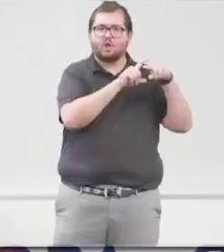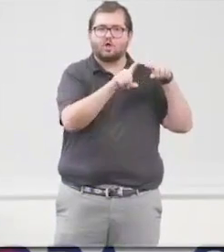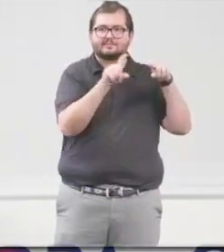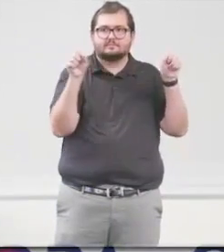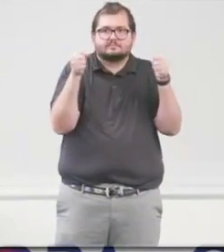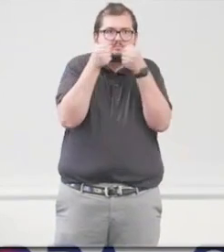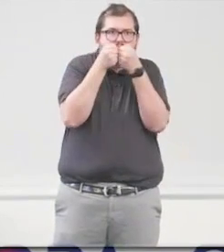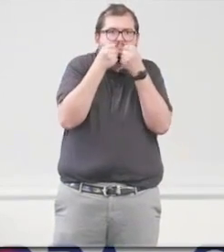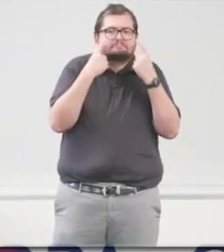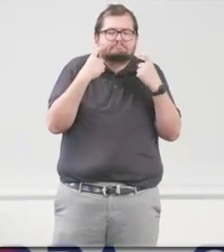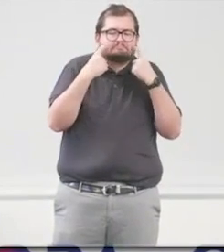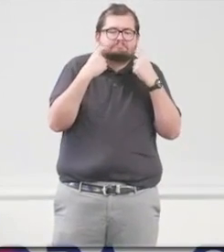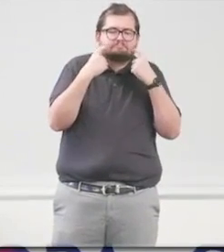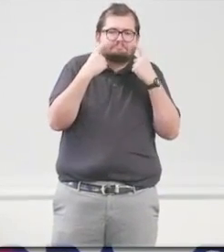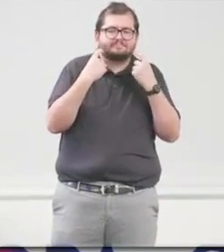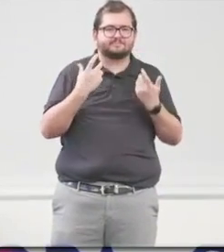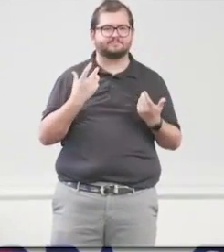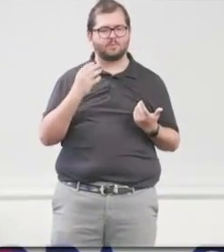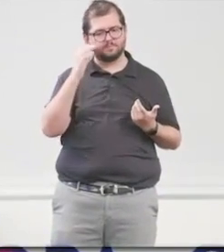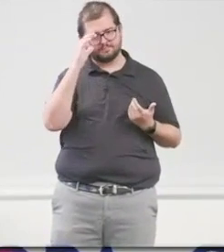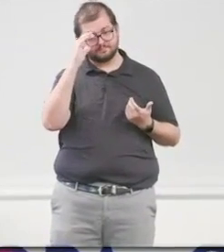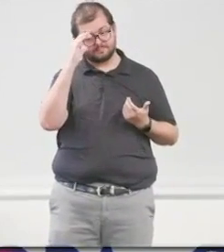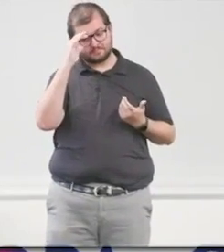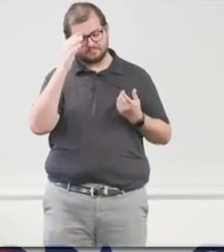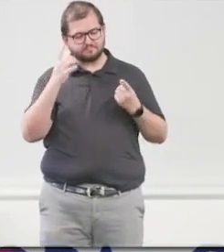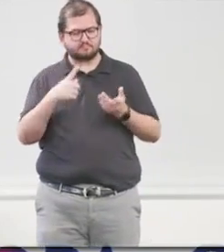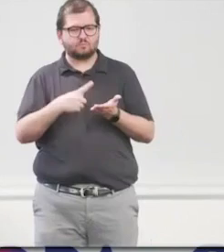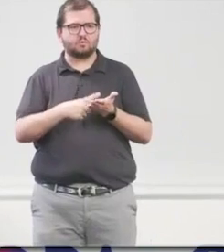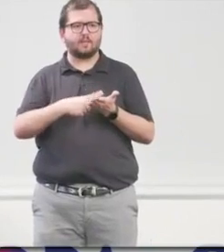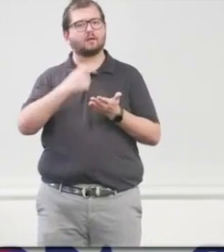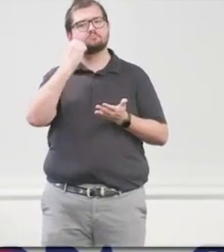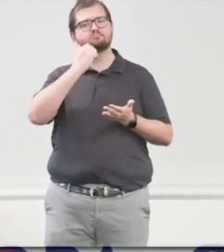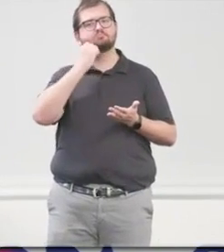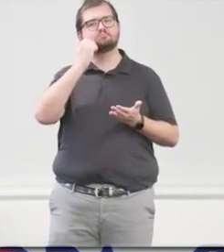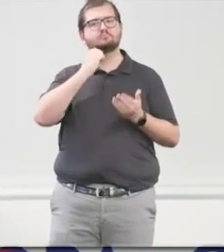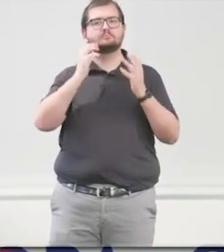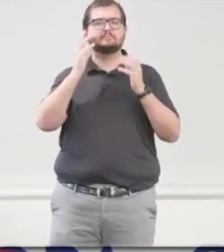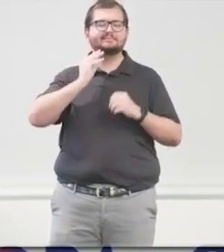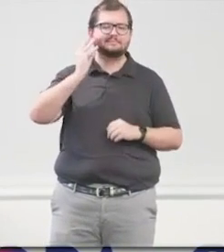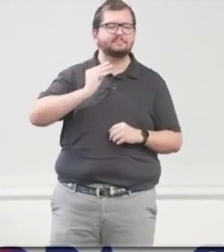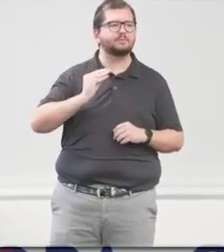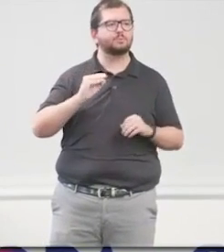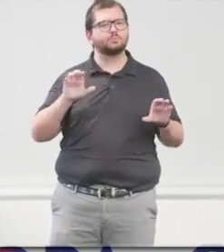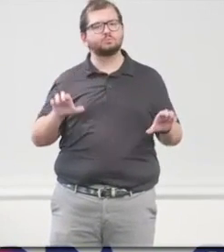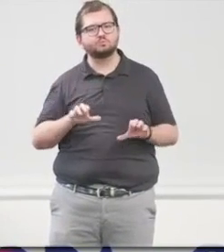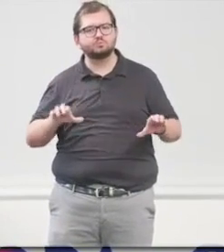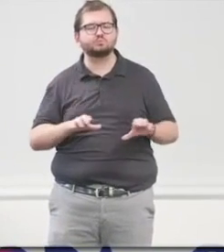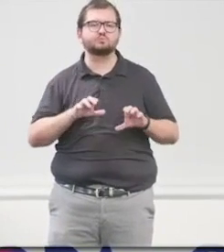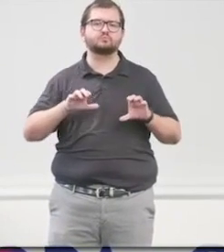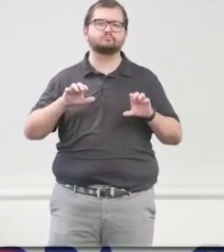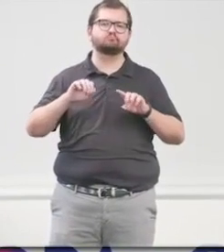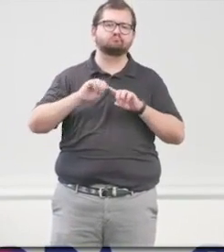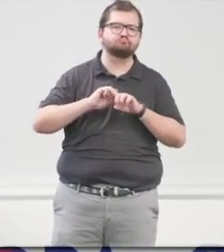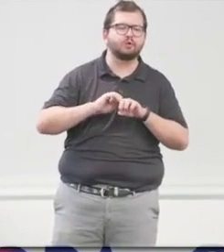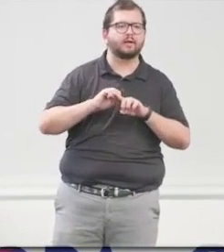crying. So when you talk about practical experience and doing things, and we talk about exercises. I know